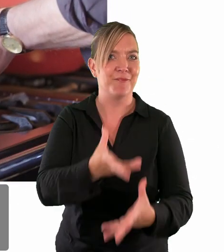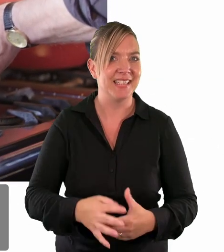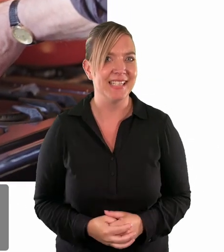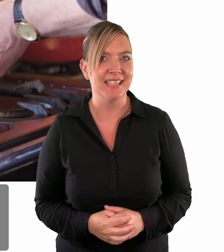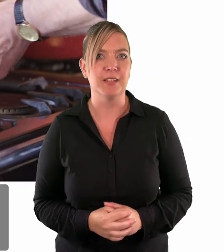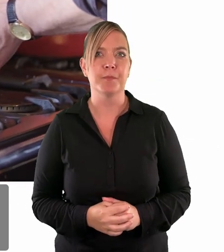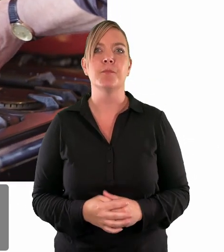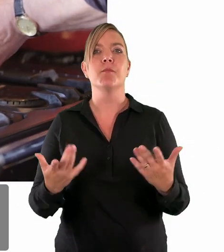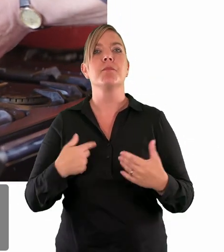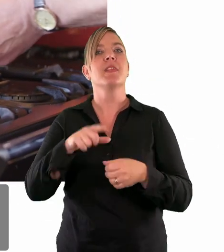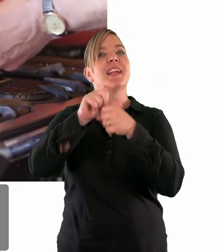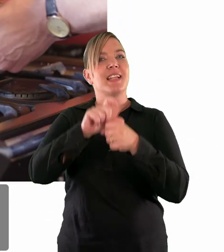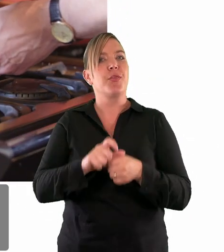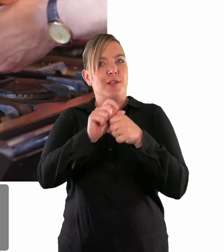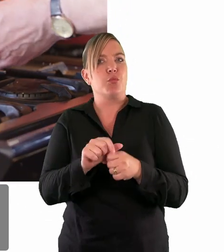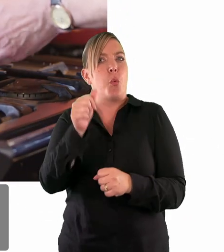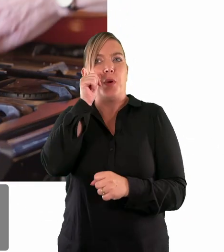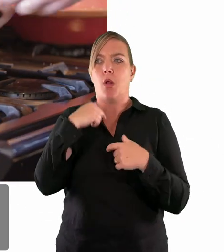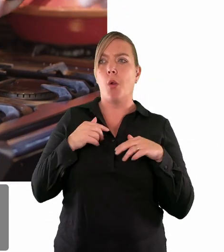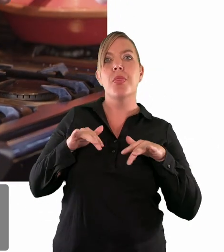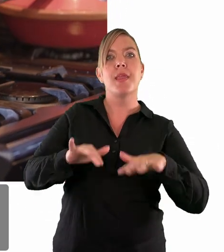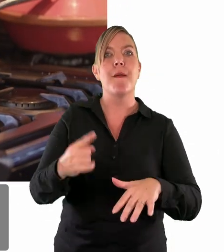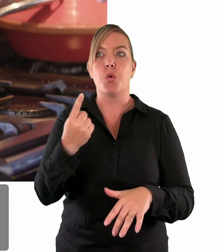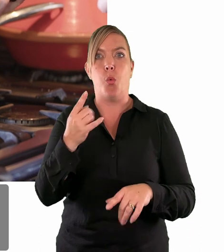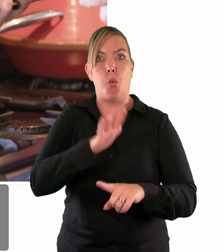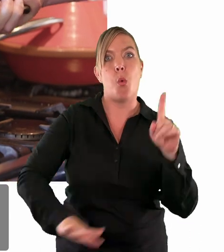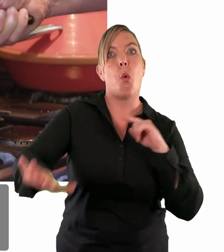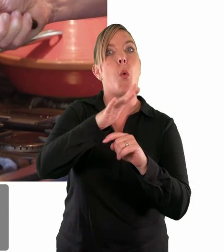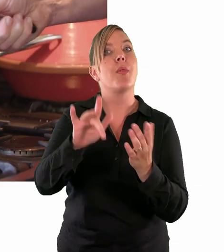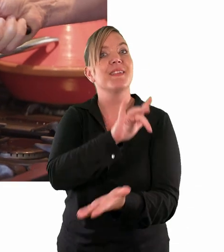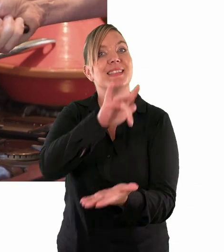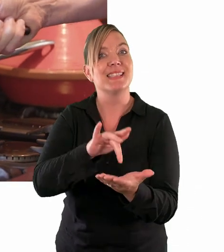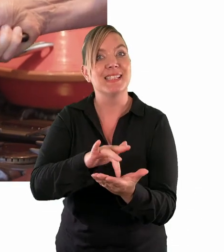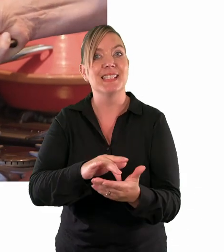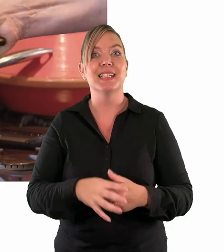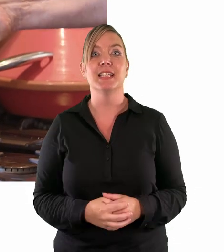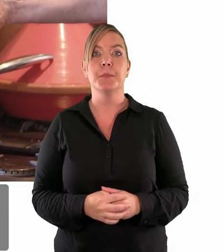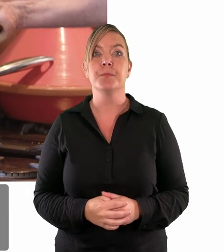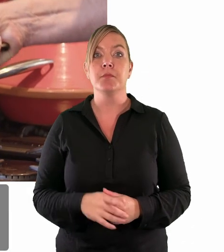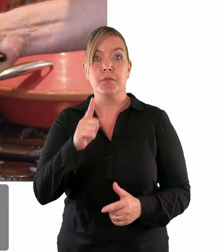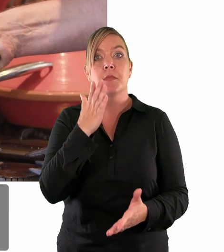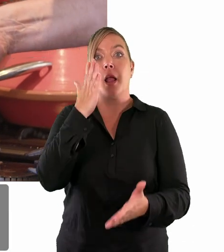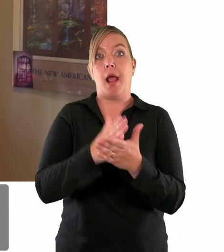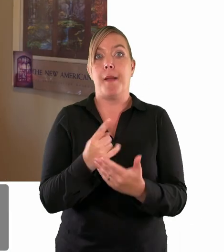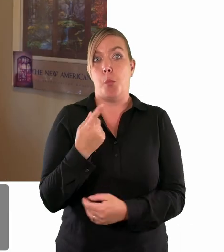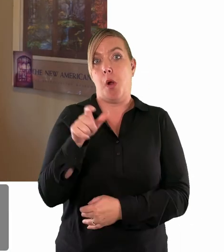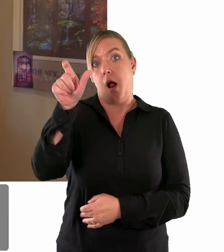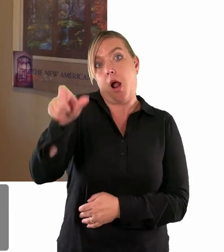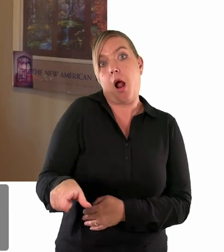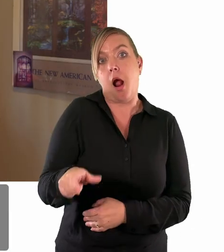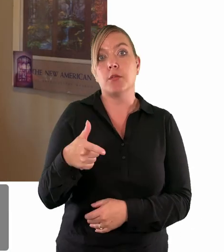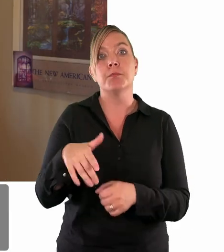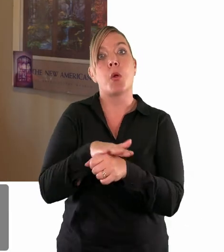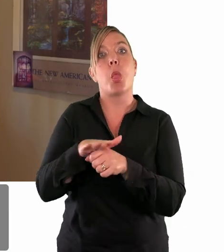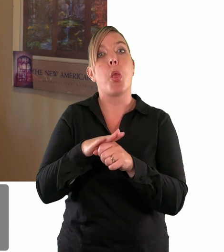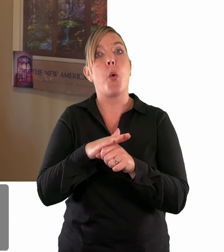we know that we're there really for the whole of the of the of the city um uh in fact one of the